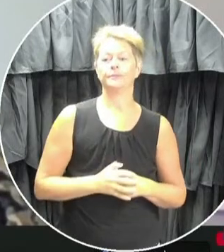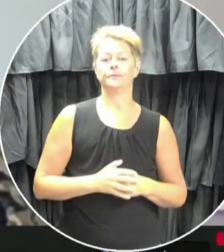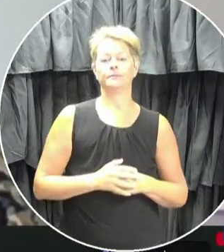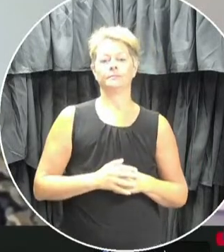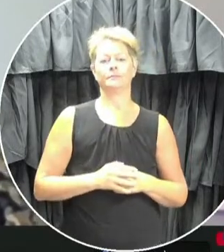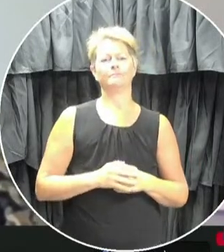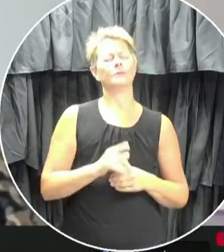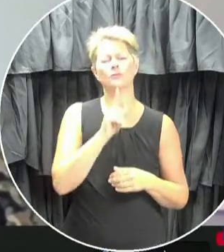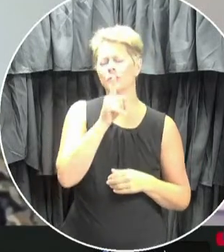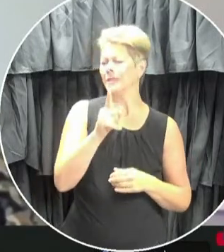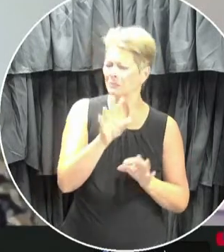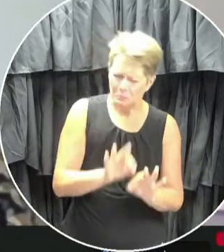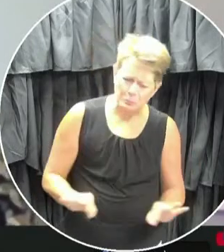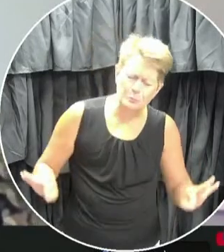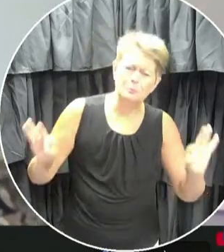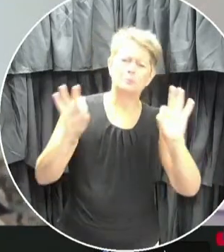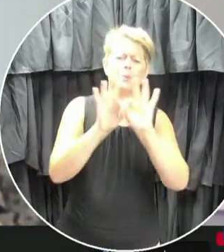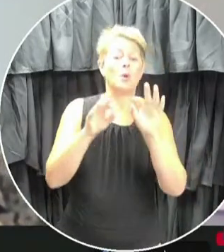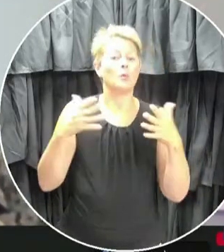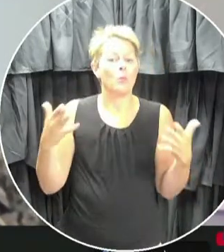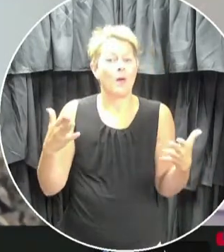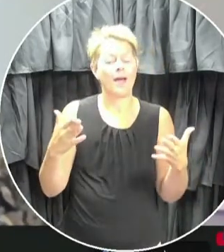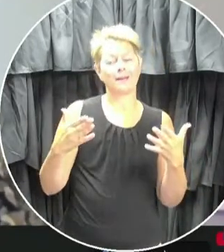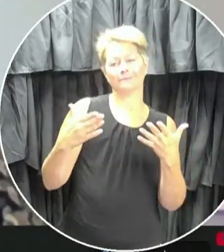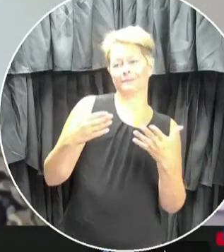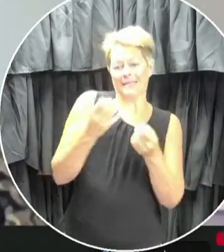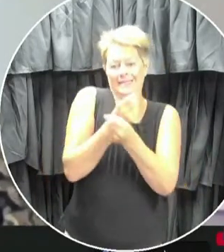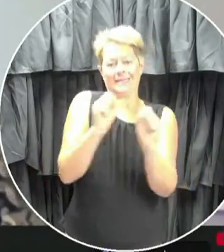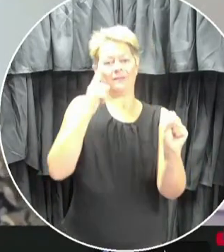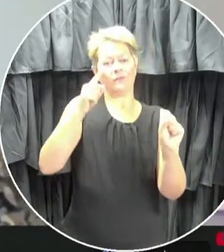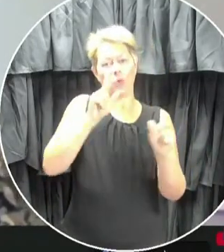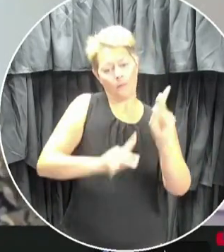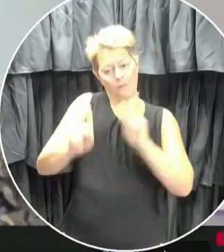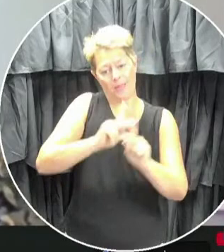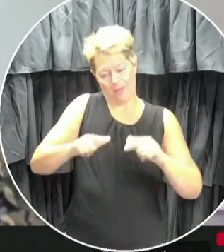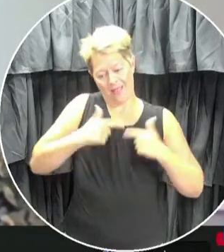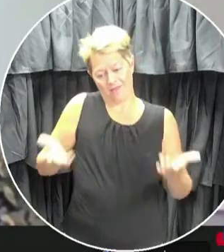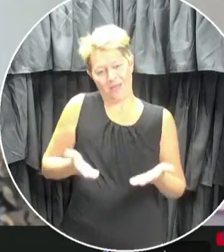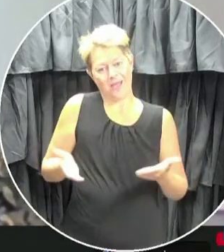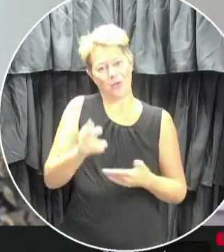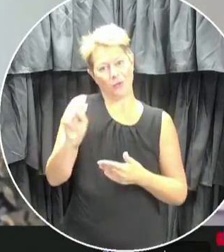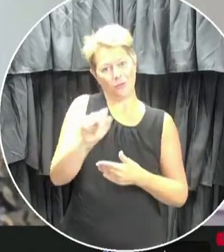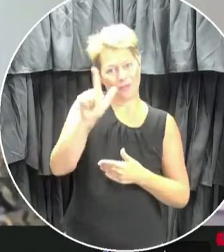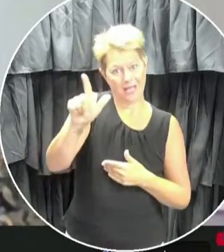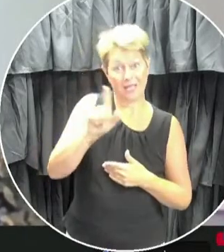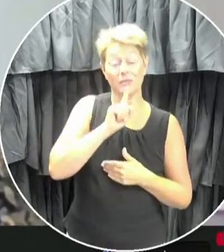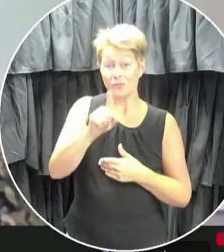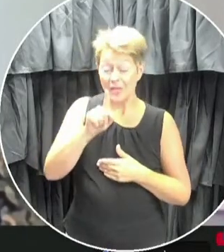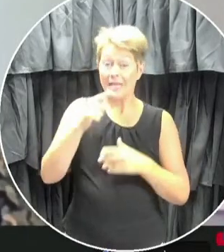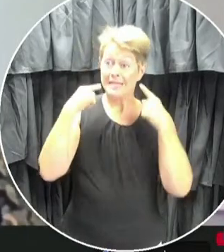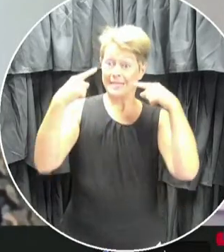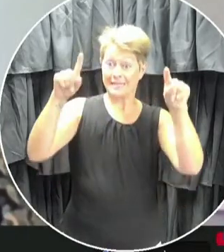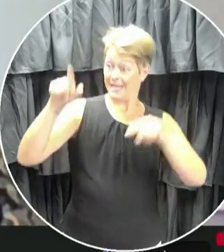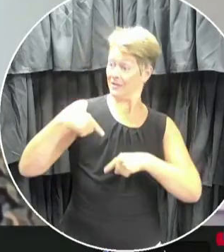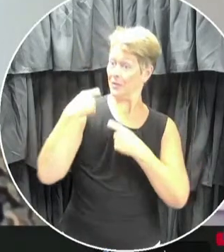of our province has been paramount throughout the COVID-19 pandemic and the success that we've attained to date